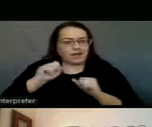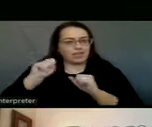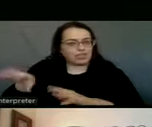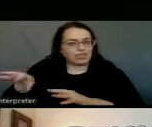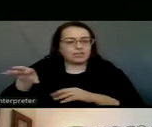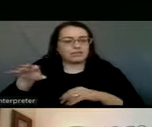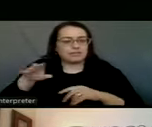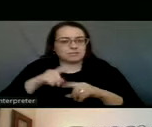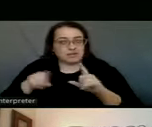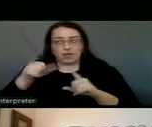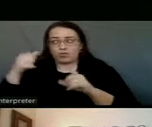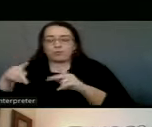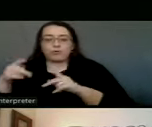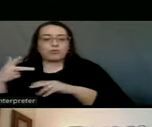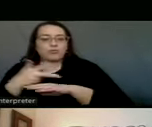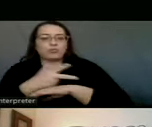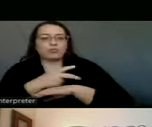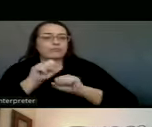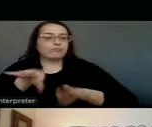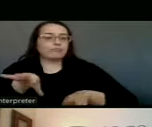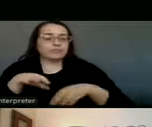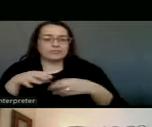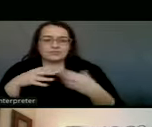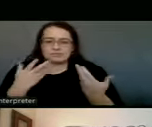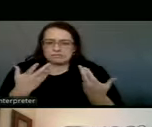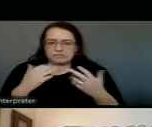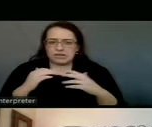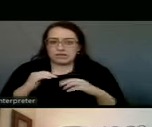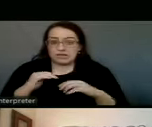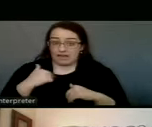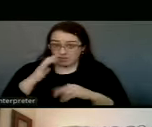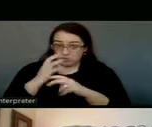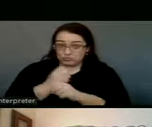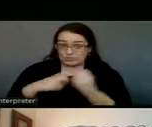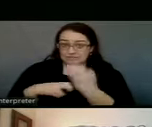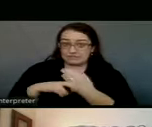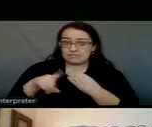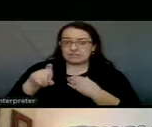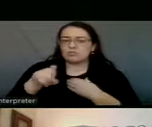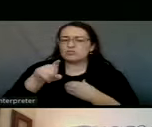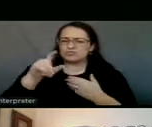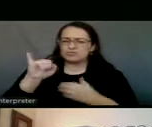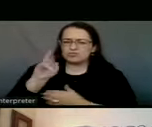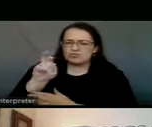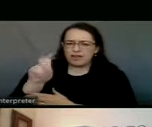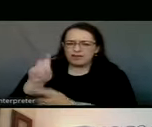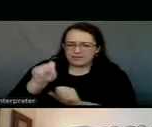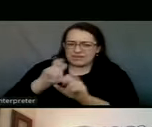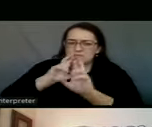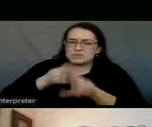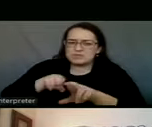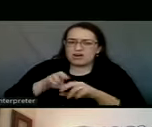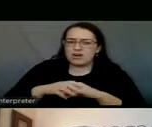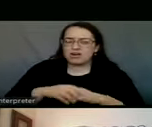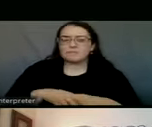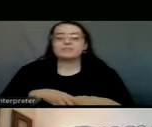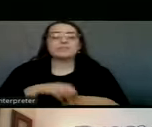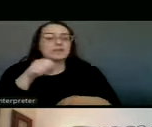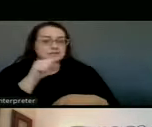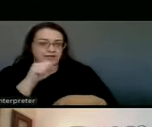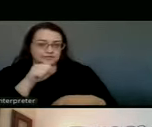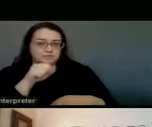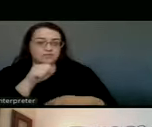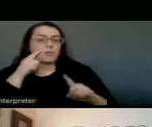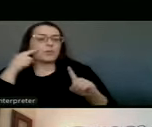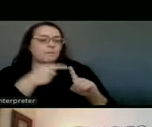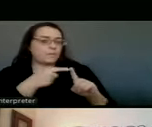illegally? So I wonder, Jared, do you have some response to that? Yes, ma'am. The purpose of this